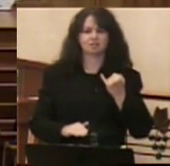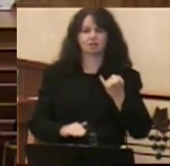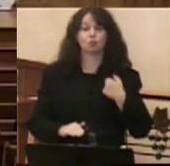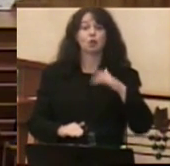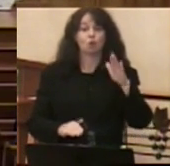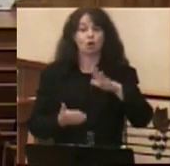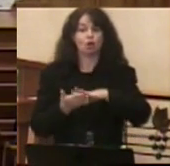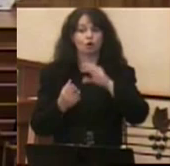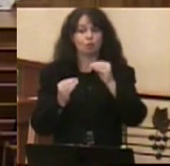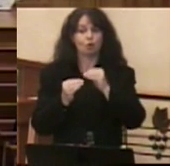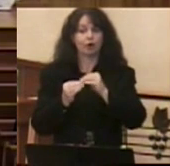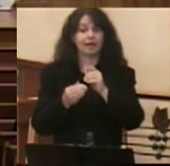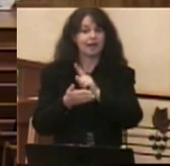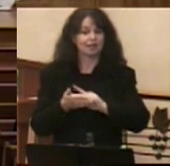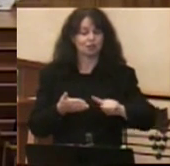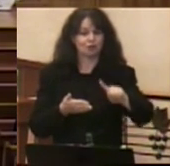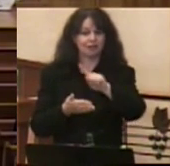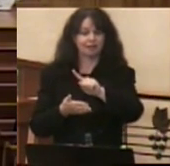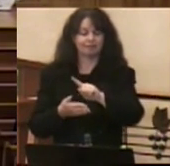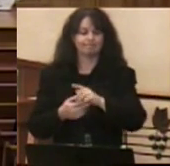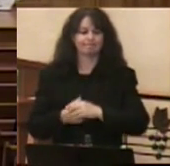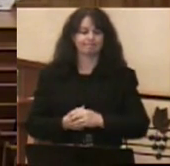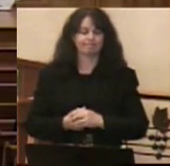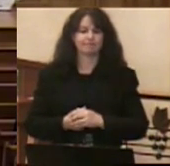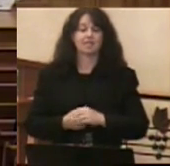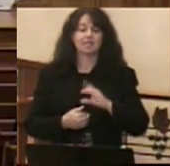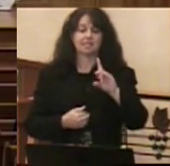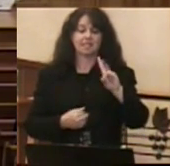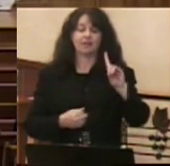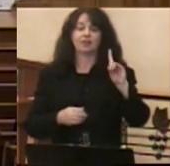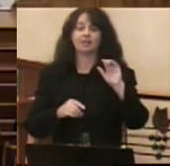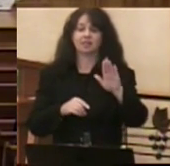his greatest enemy will actually be himself.